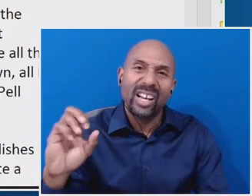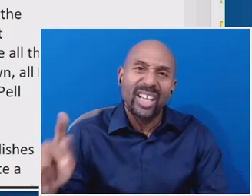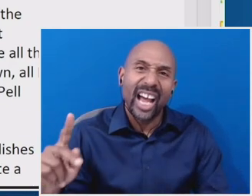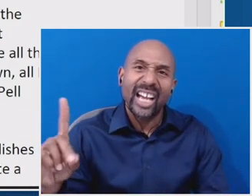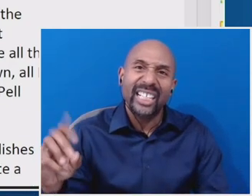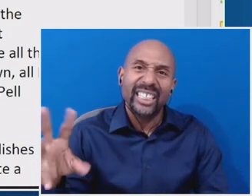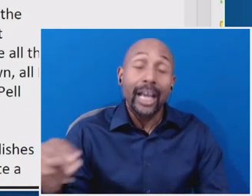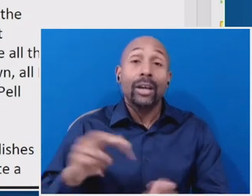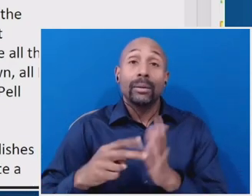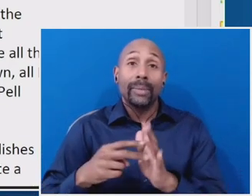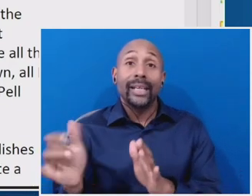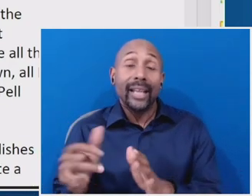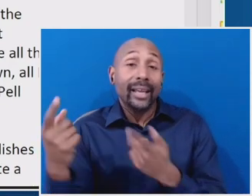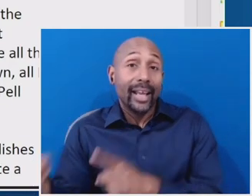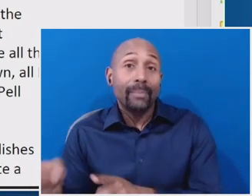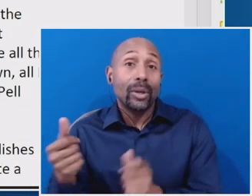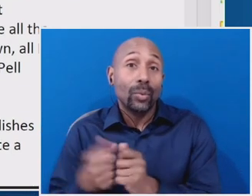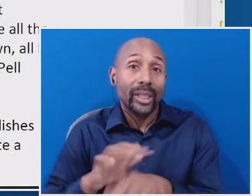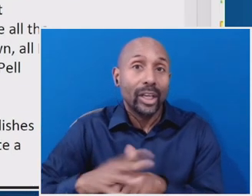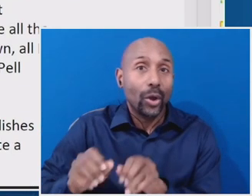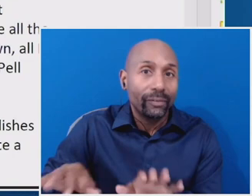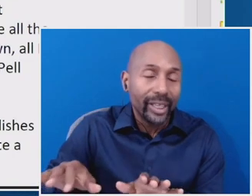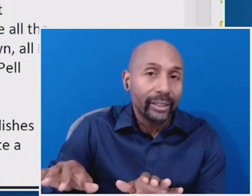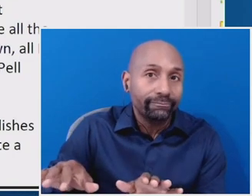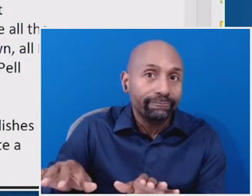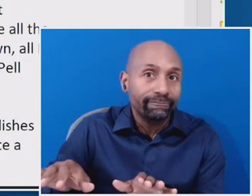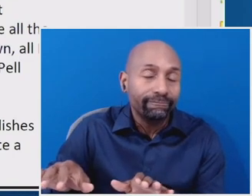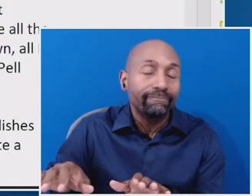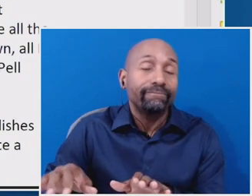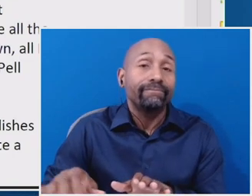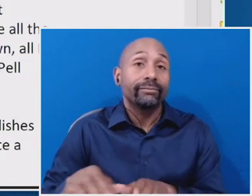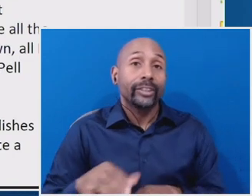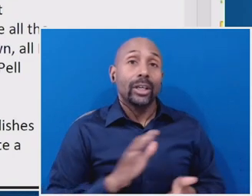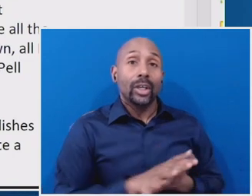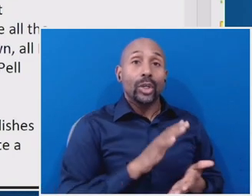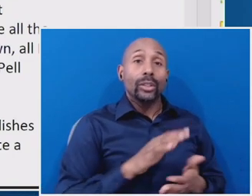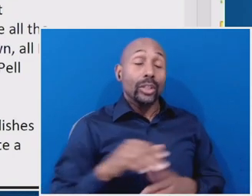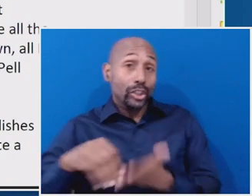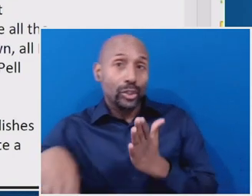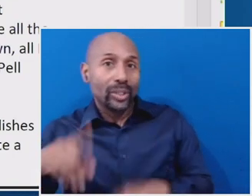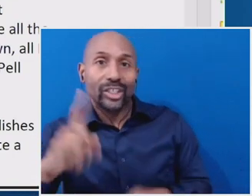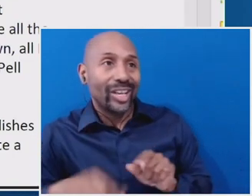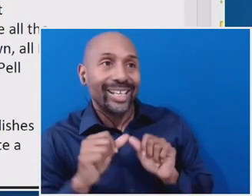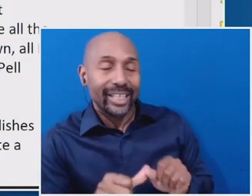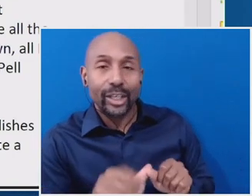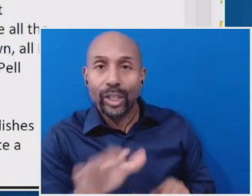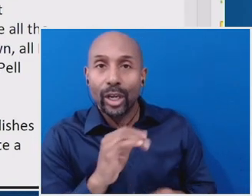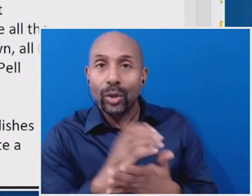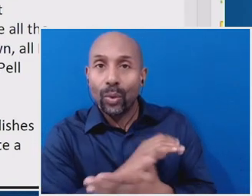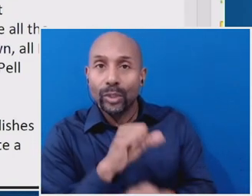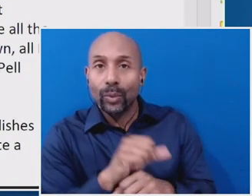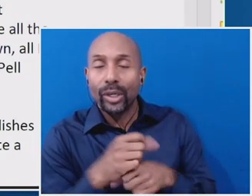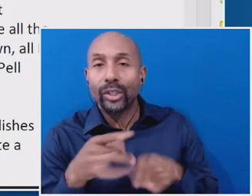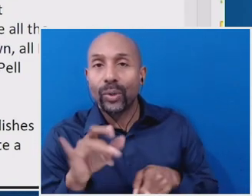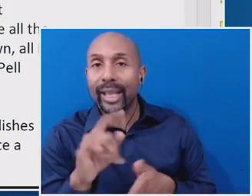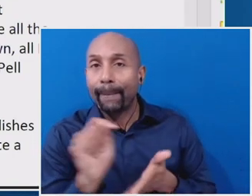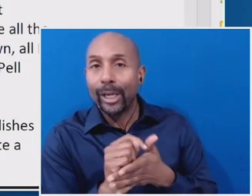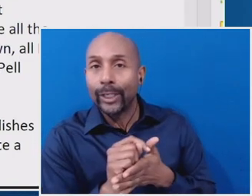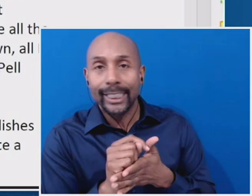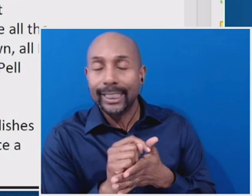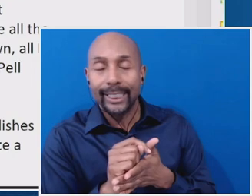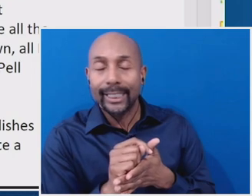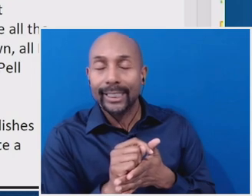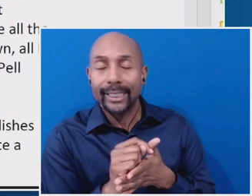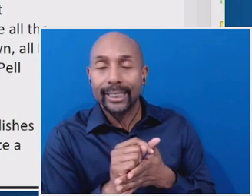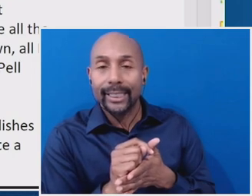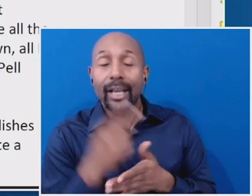and schools were required to discontinue, uh, their coursework during those periods. Um, in, in many